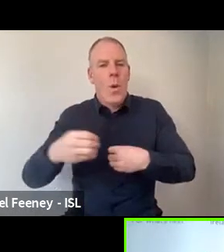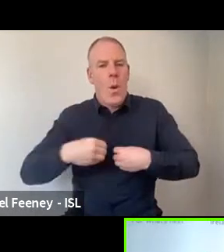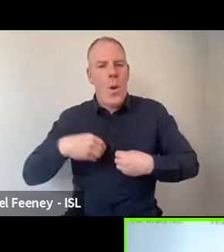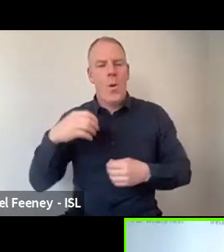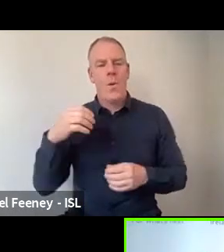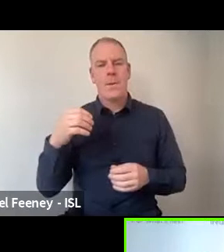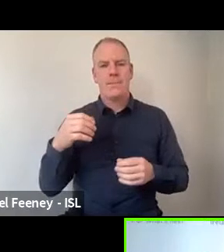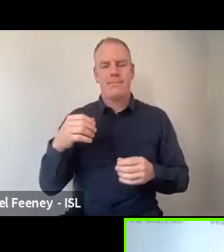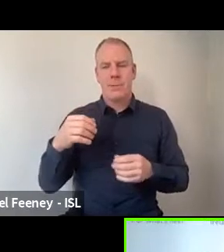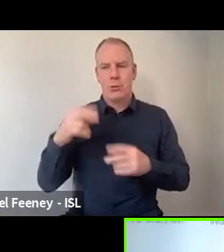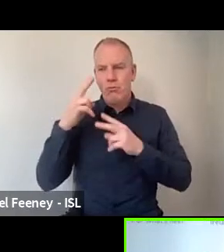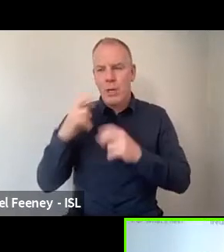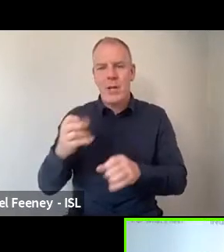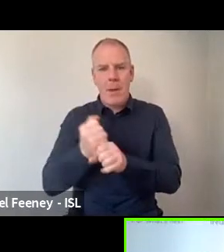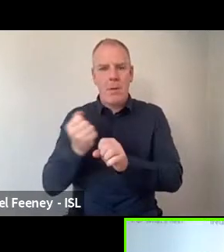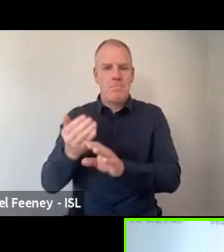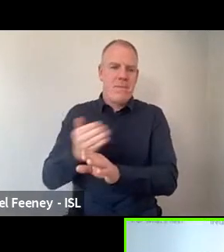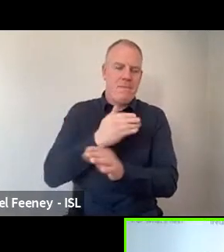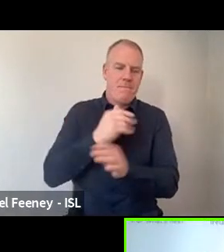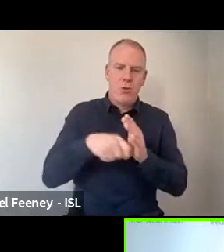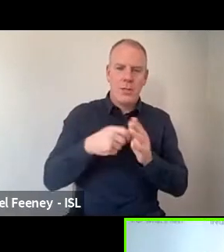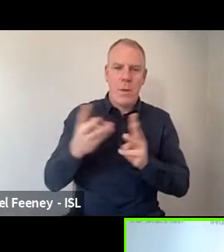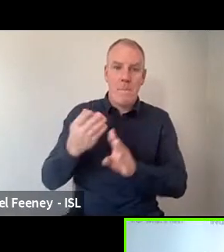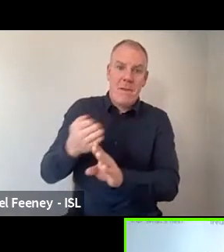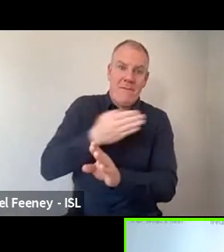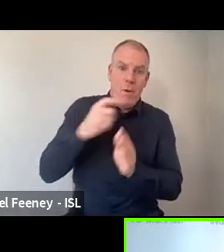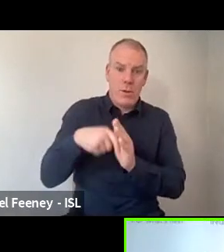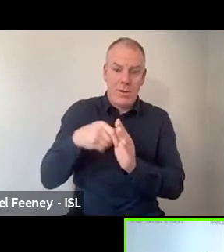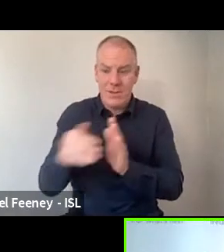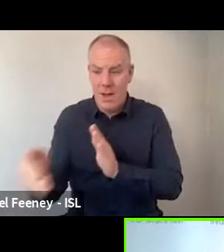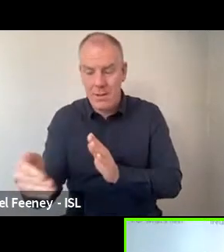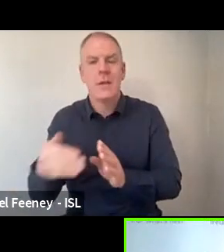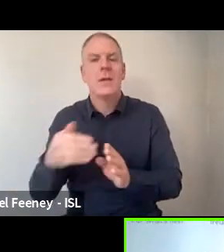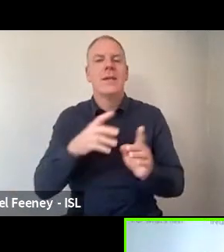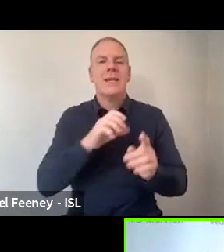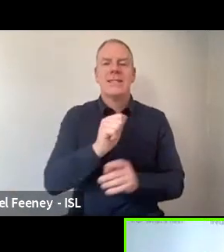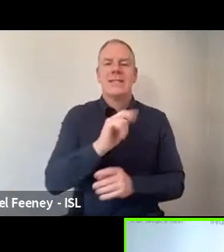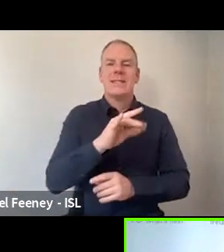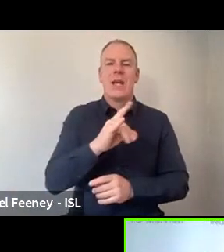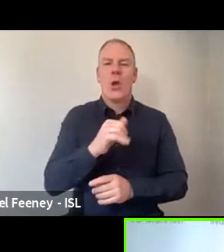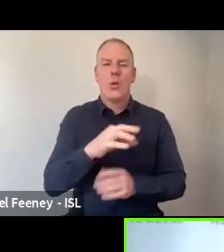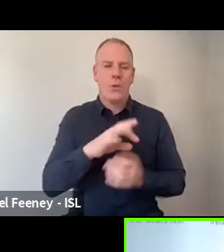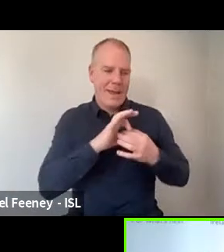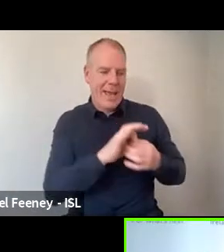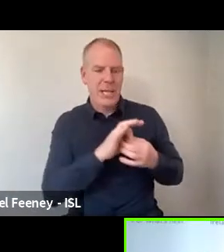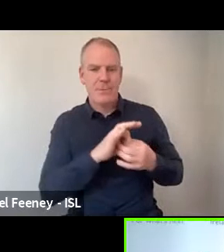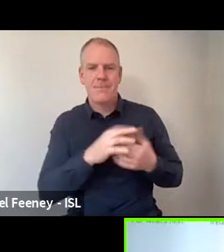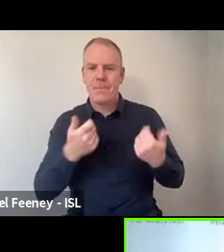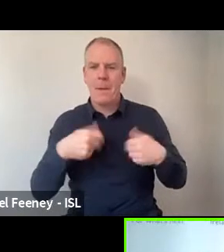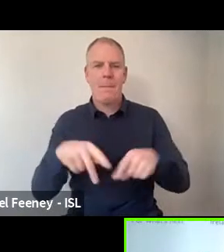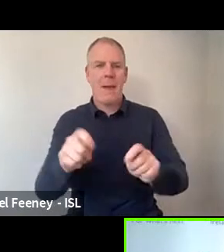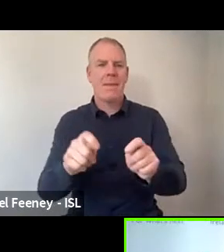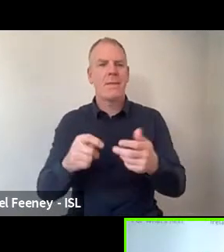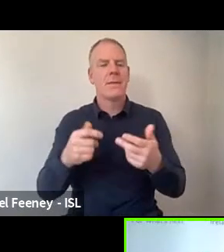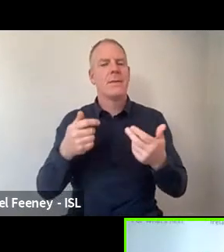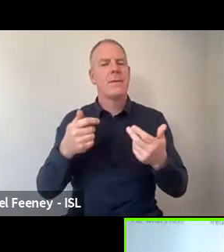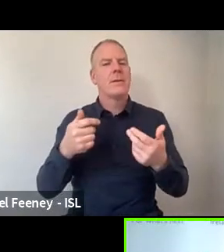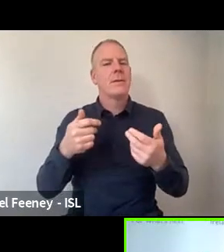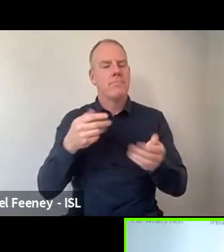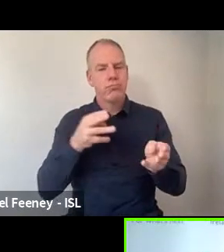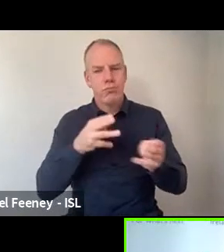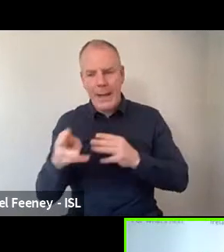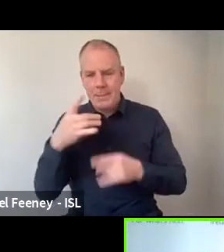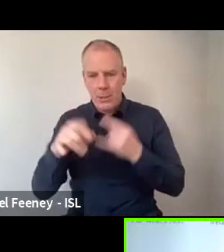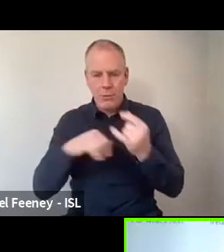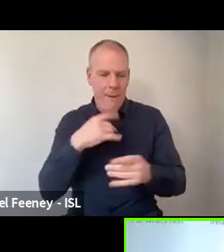before they start. And and and focusing on, I suppose, I the methods and the methods and in those areas to make sure